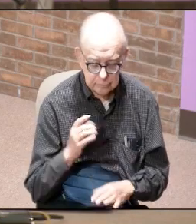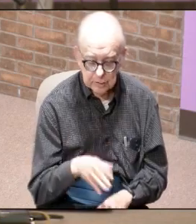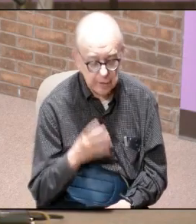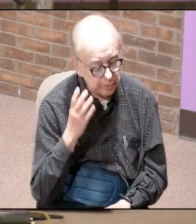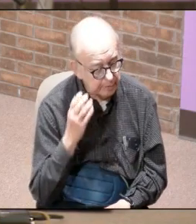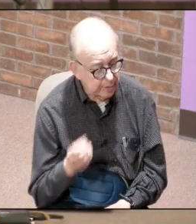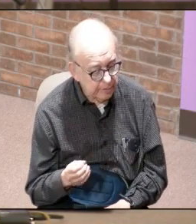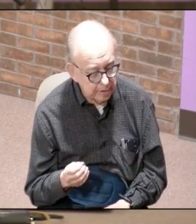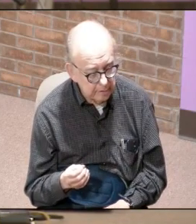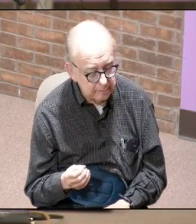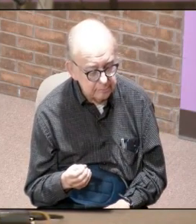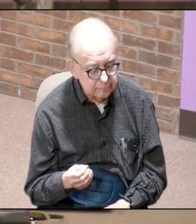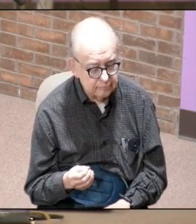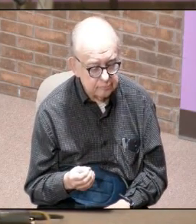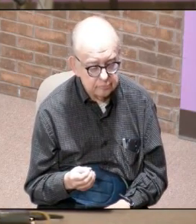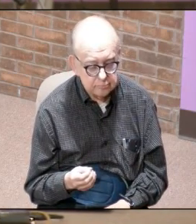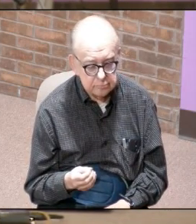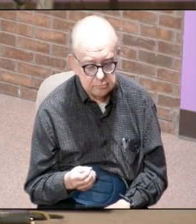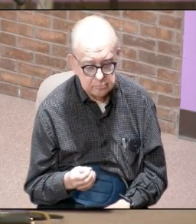through